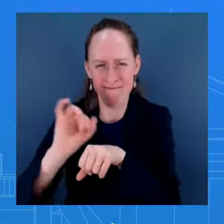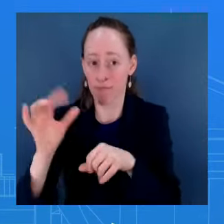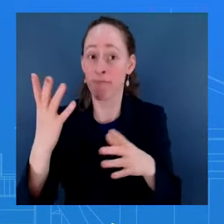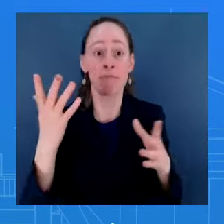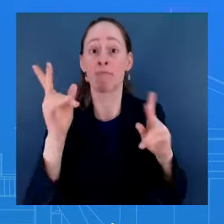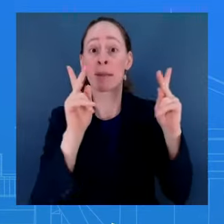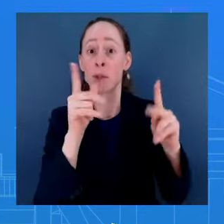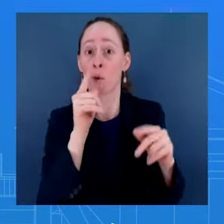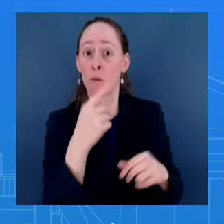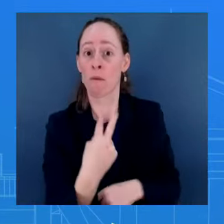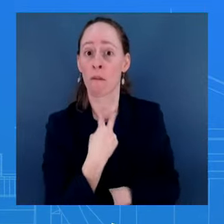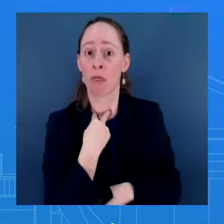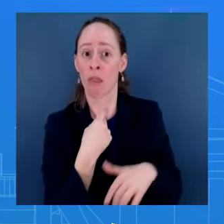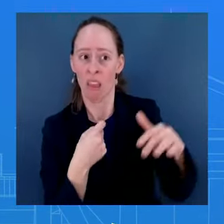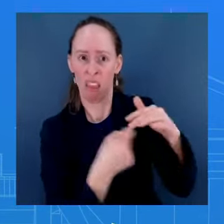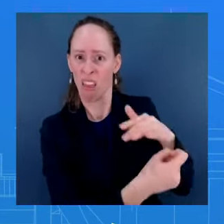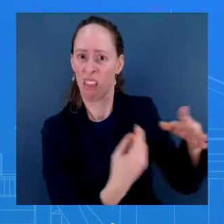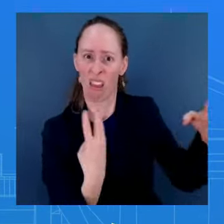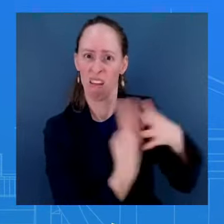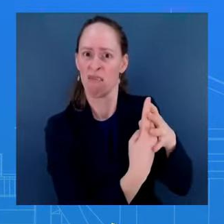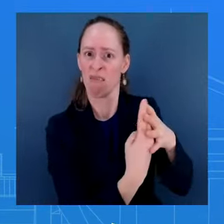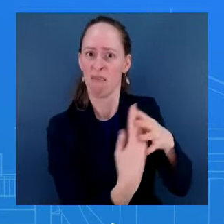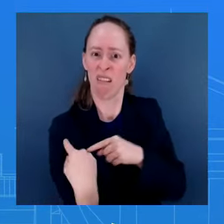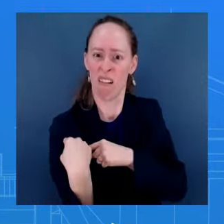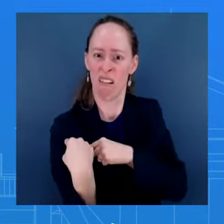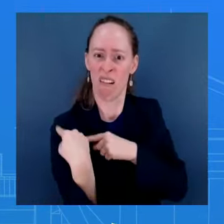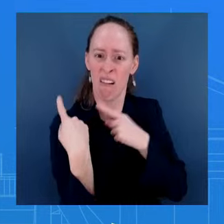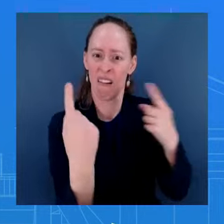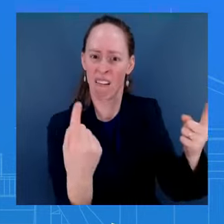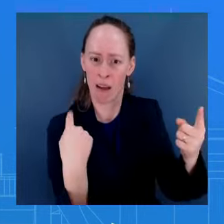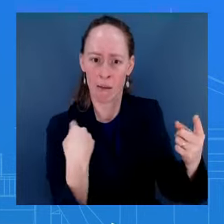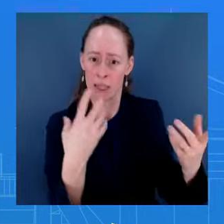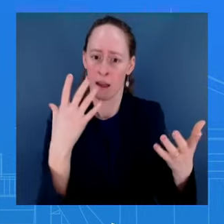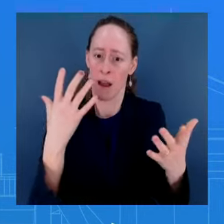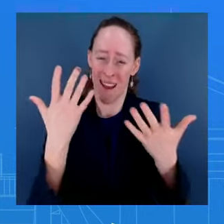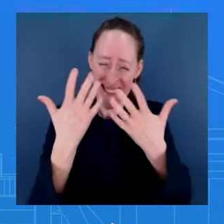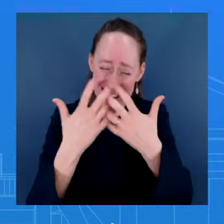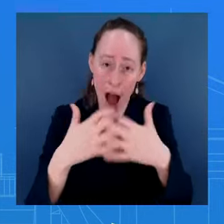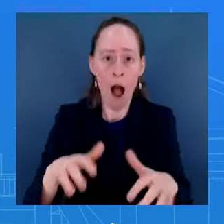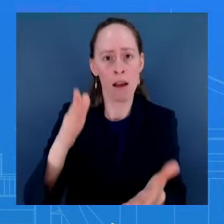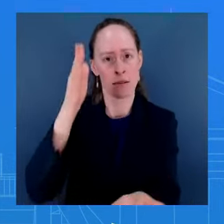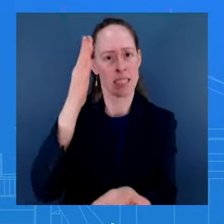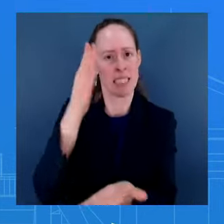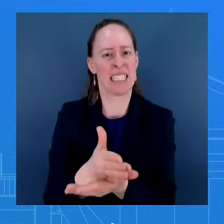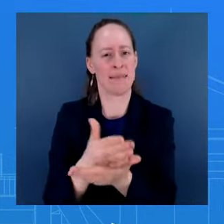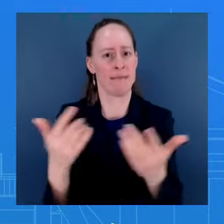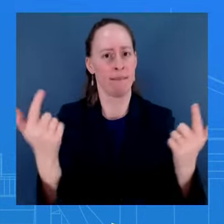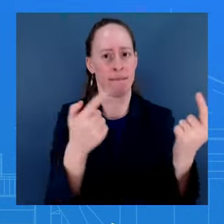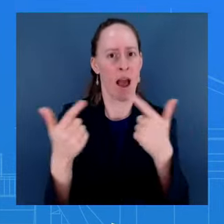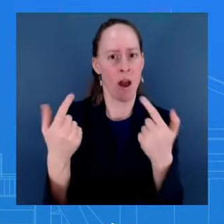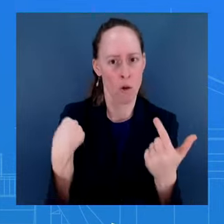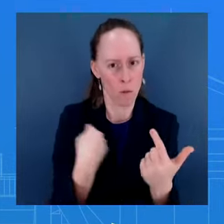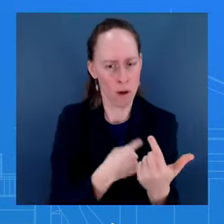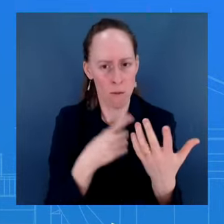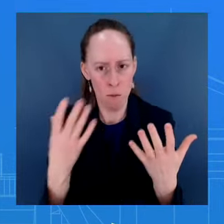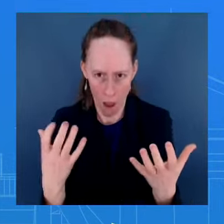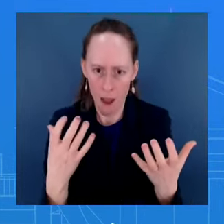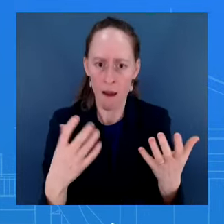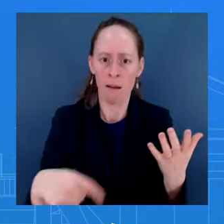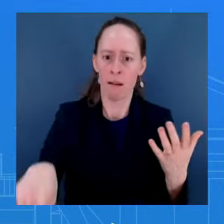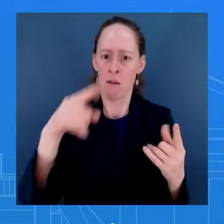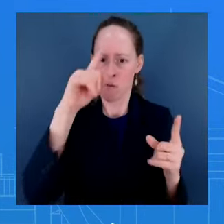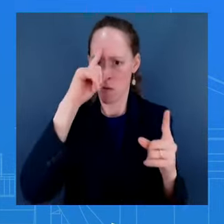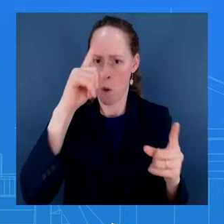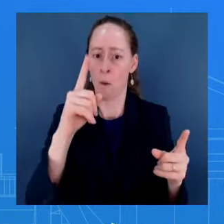where the fighting would stop. We can get those hostages home to their families. We can get that all-needed humanitarian aid to the